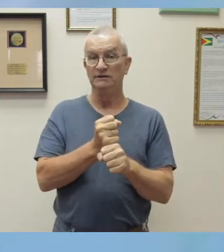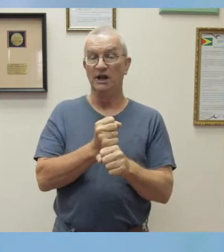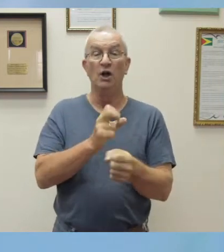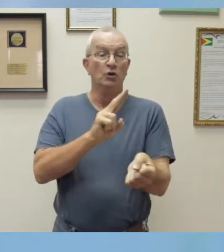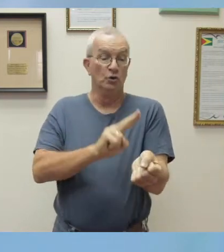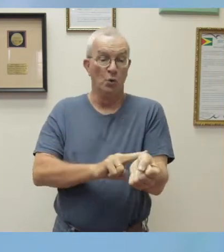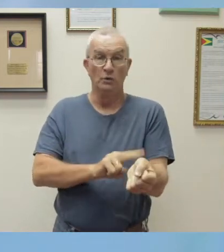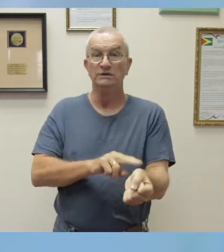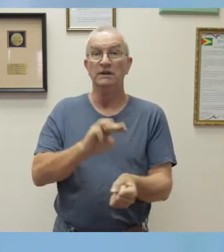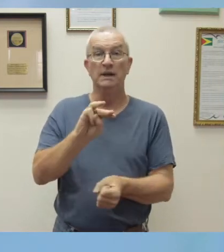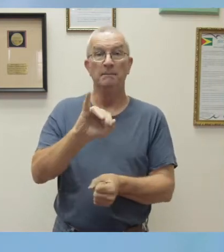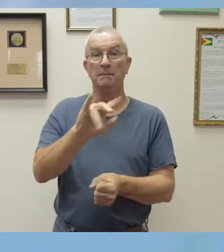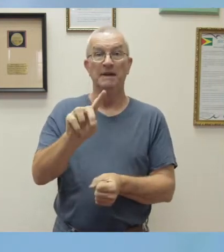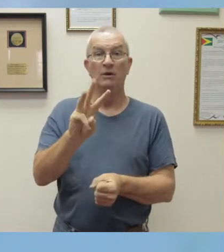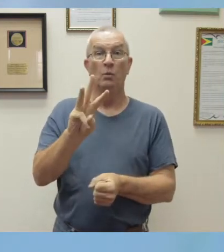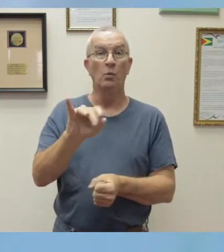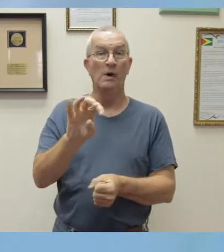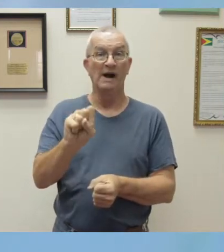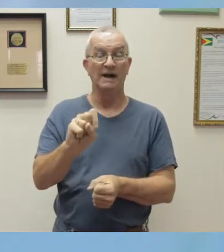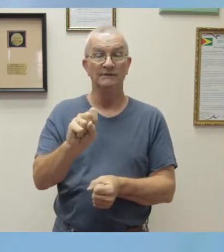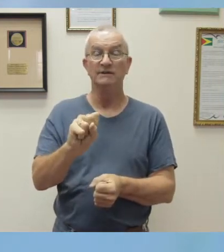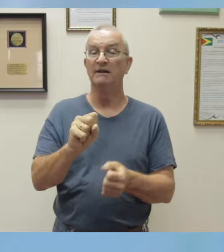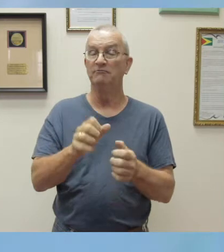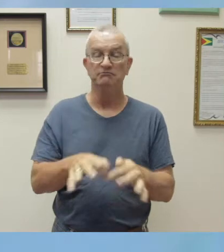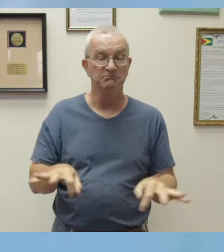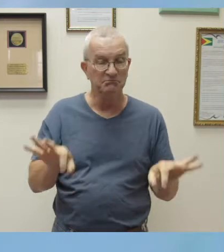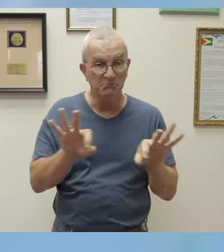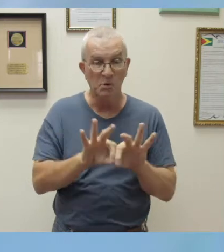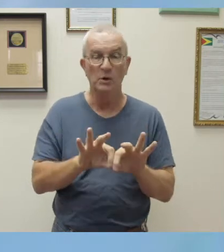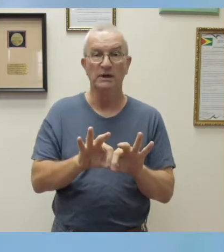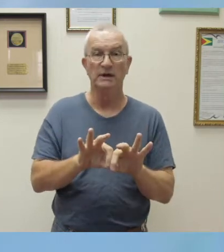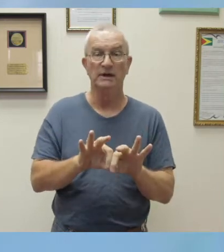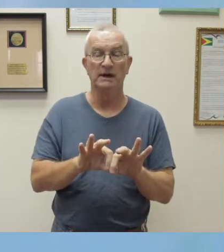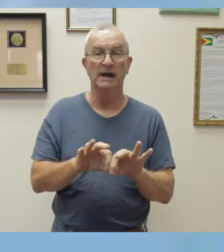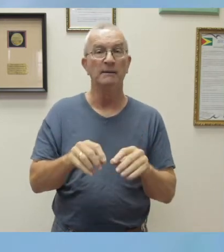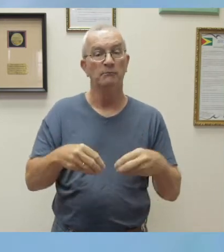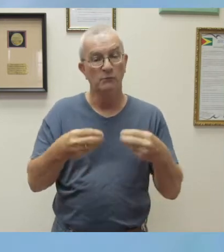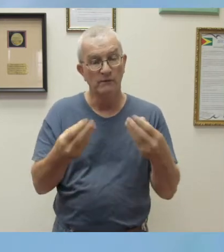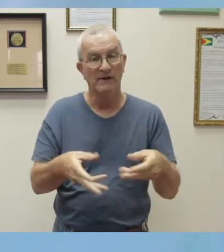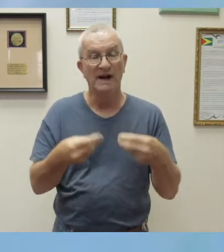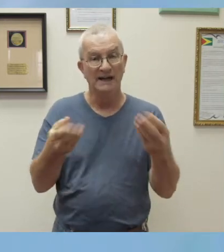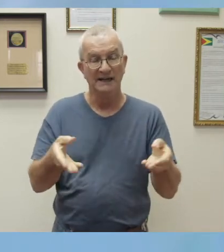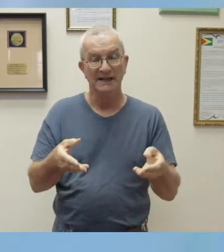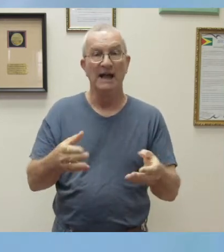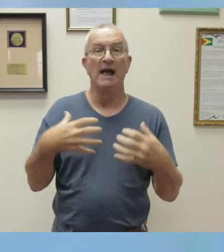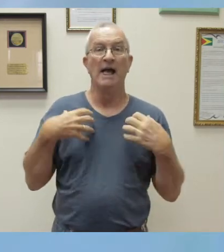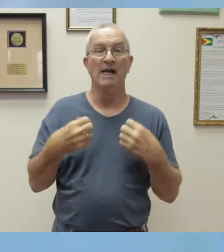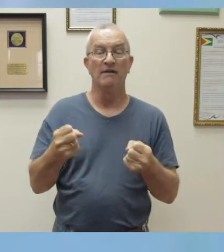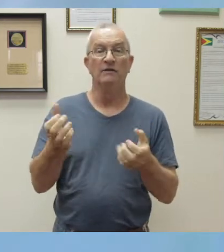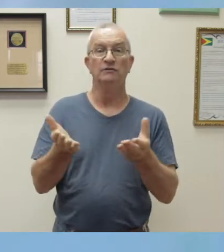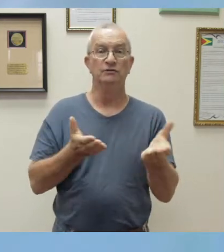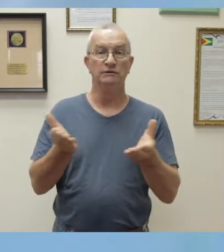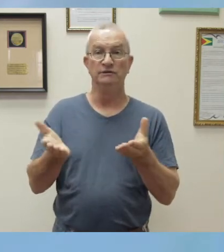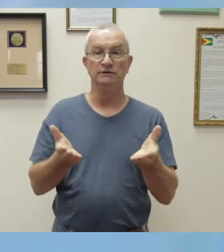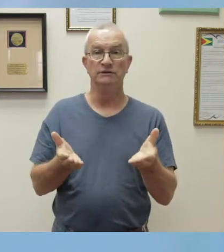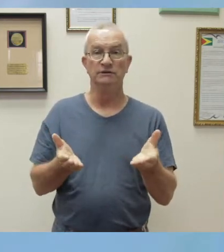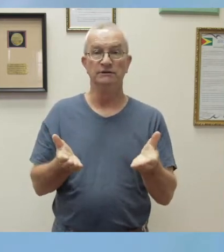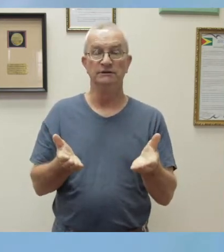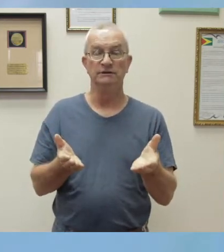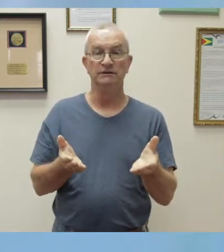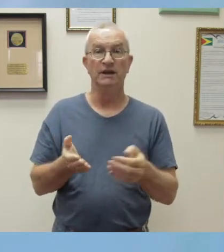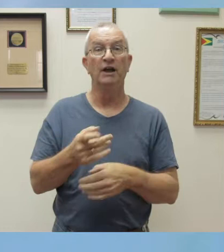played a vital role in providing health services. You are the people